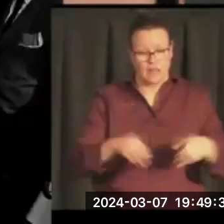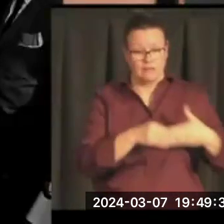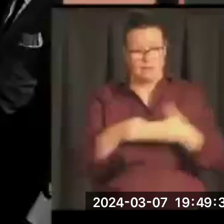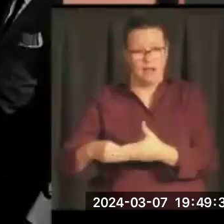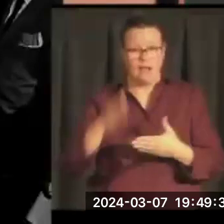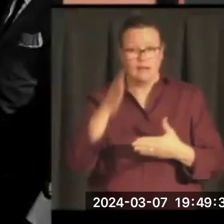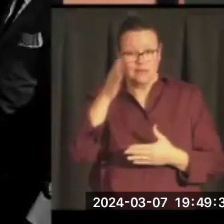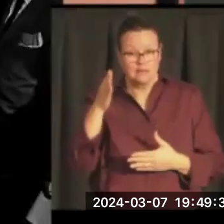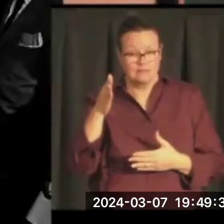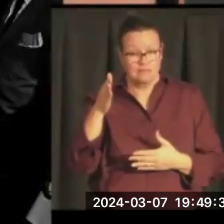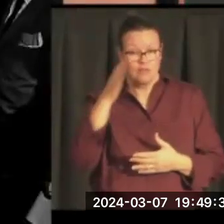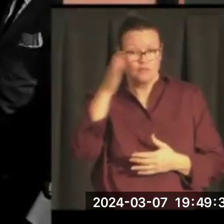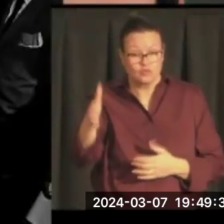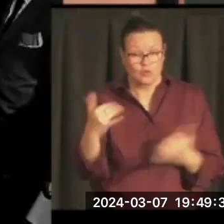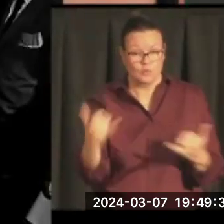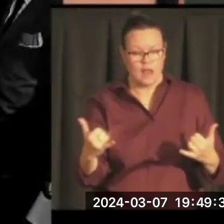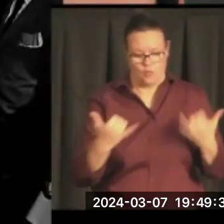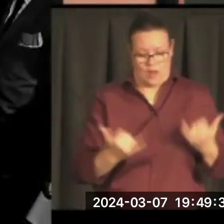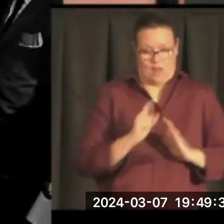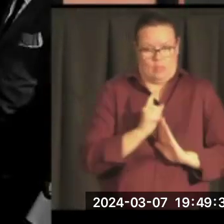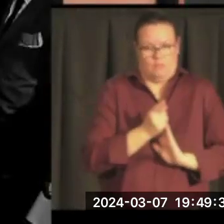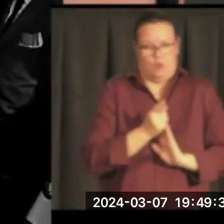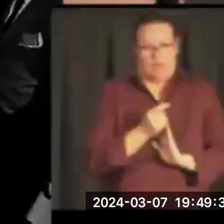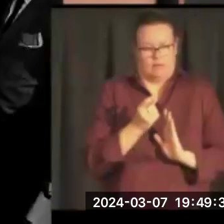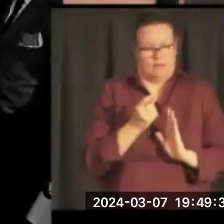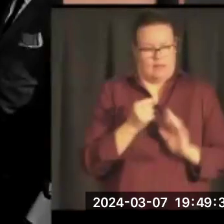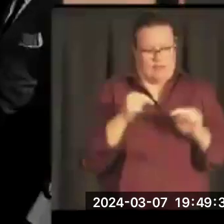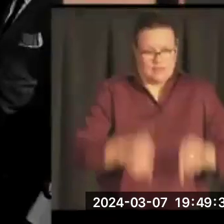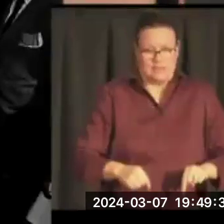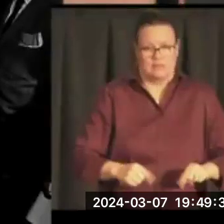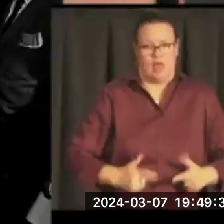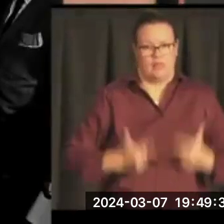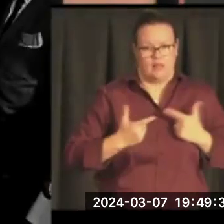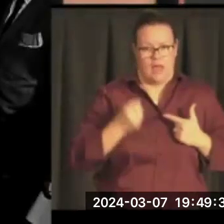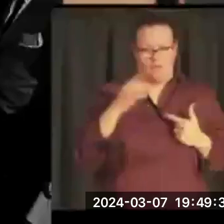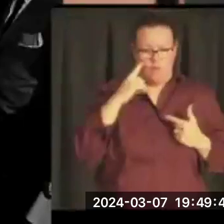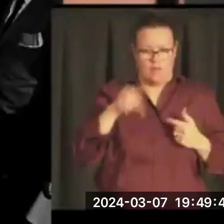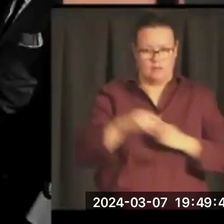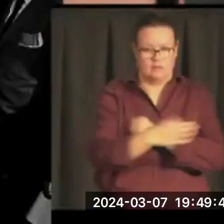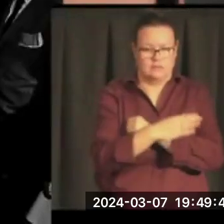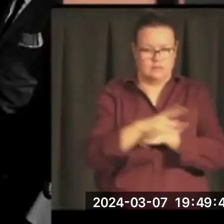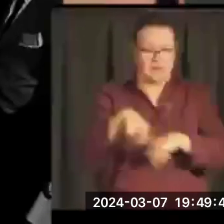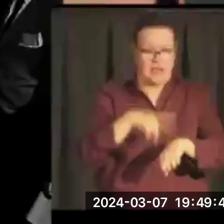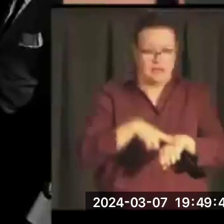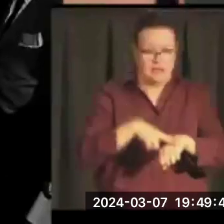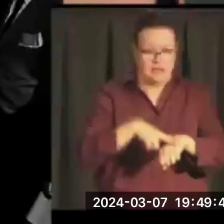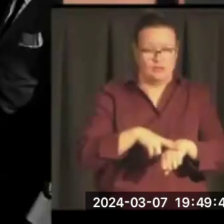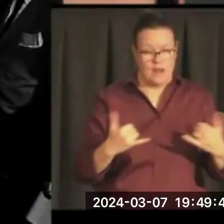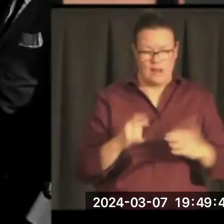This is such a moment in the life of this nation. This is the moment for the Senate.